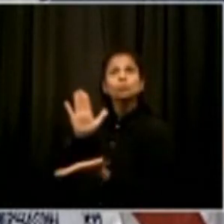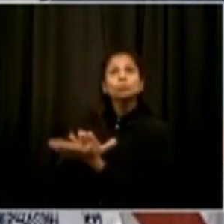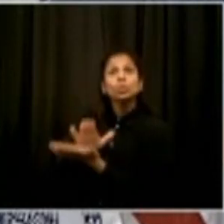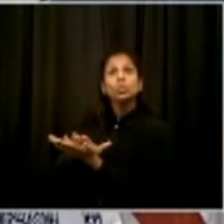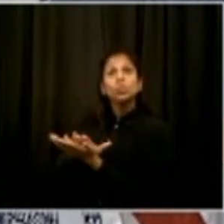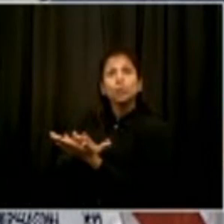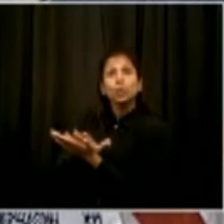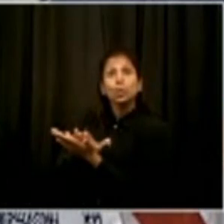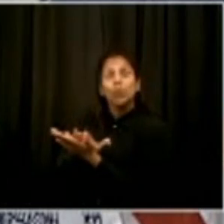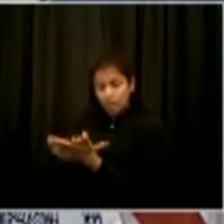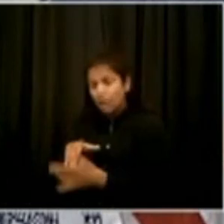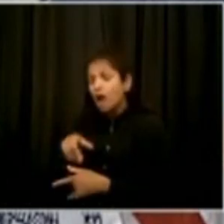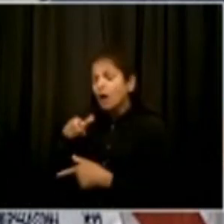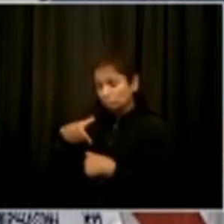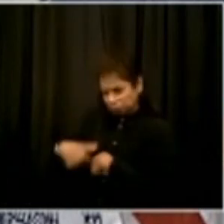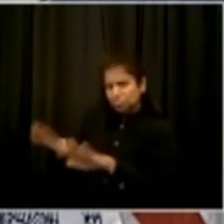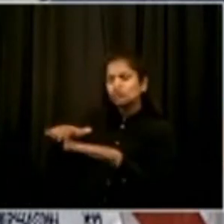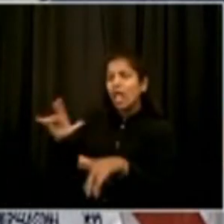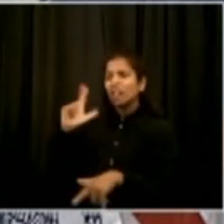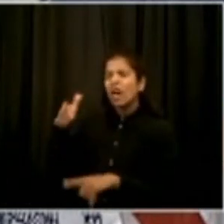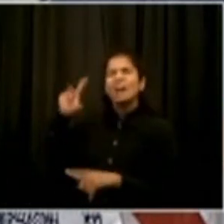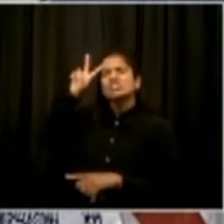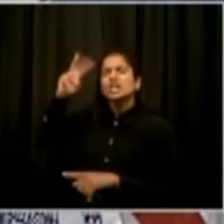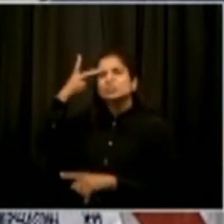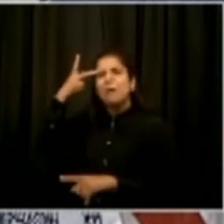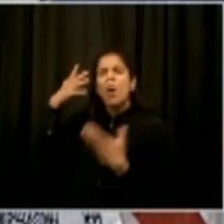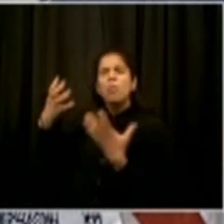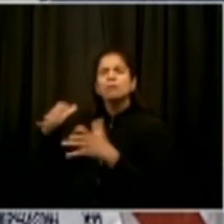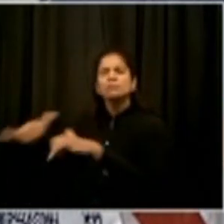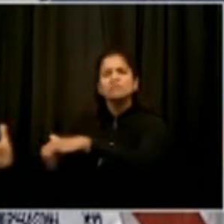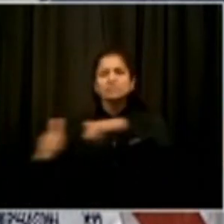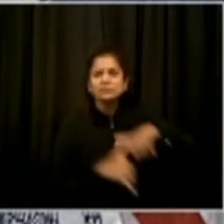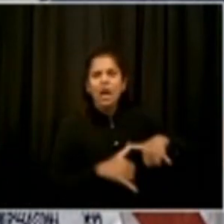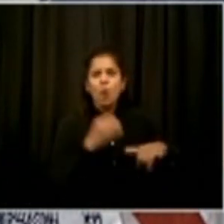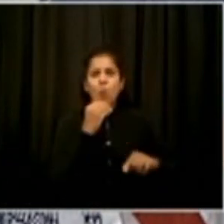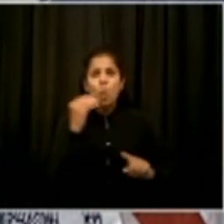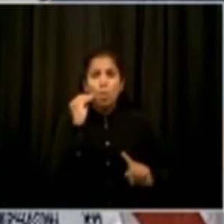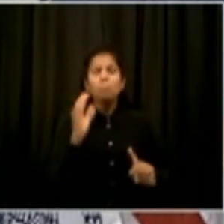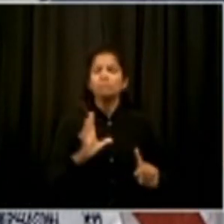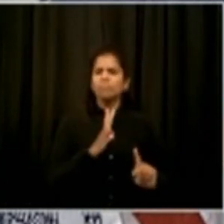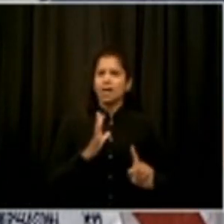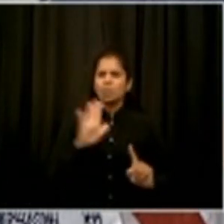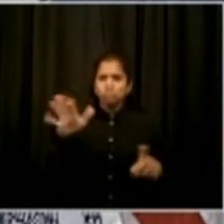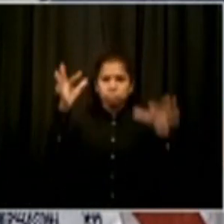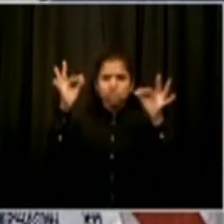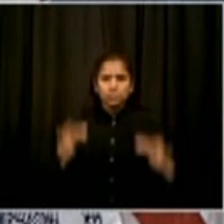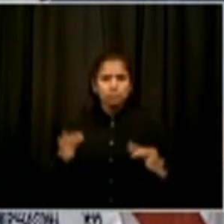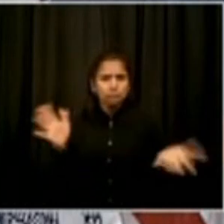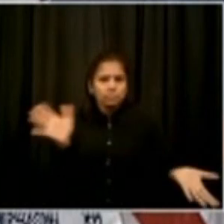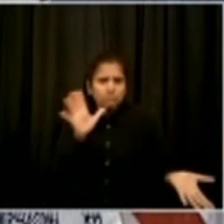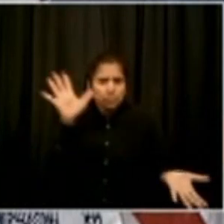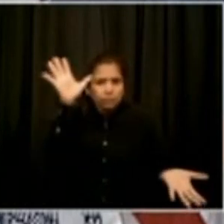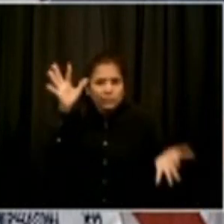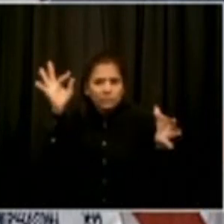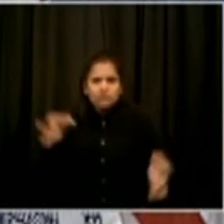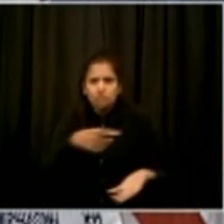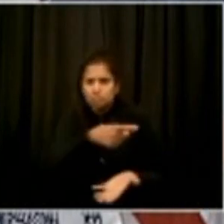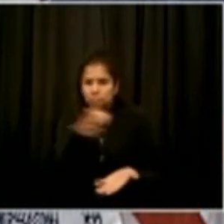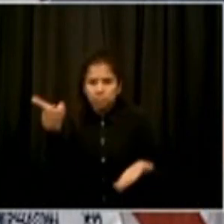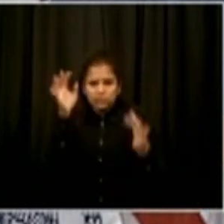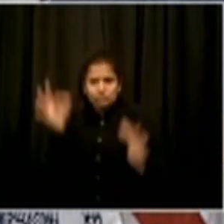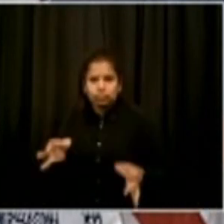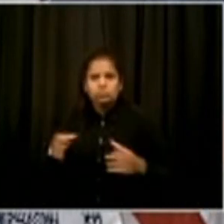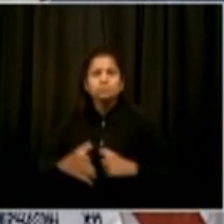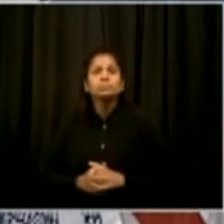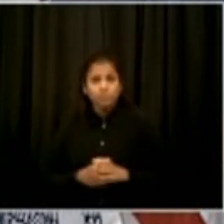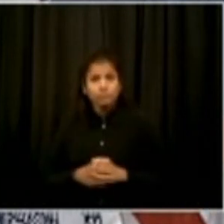response rate that most parents by far want their kids back in school. They understand it's going to be blended learning for the short term.